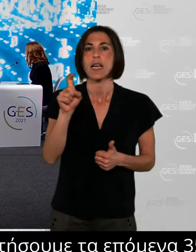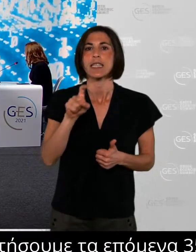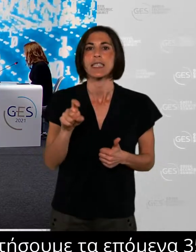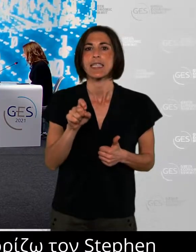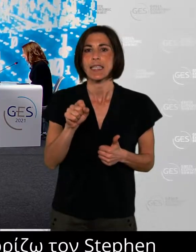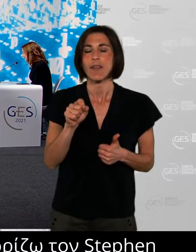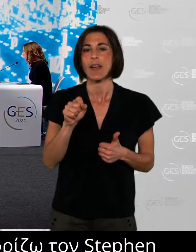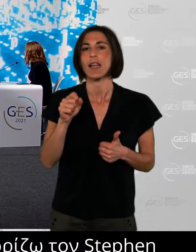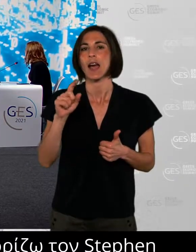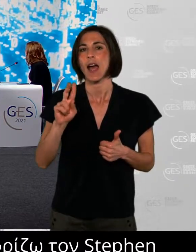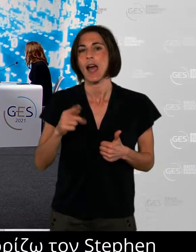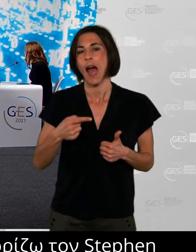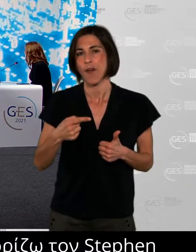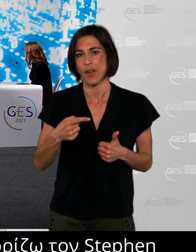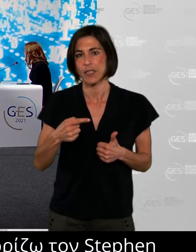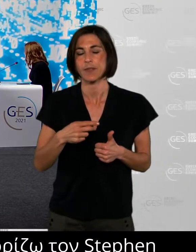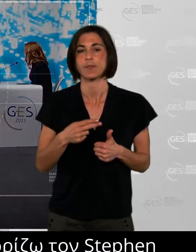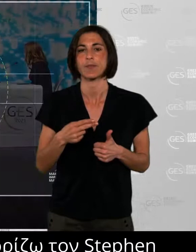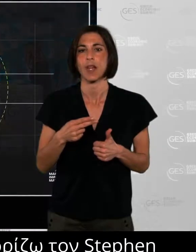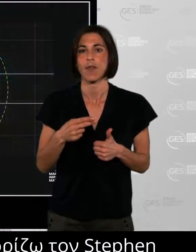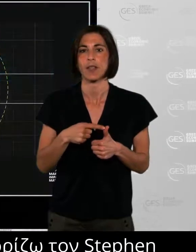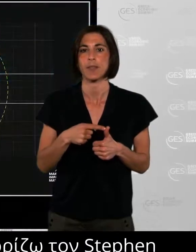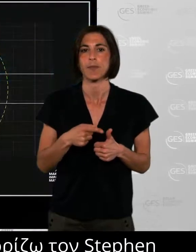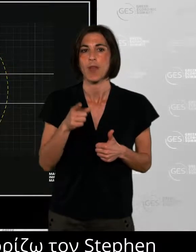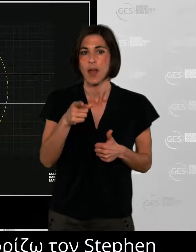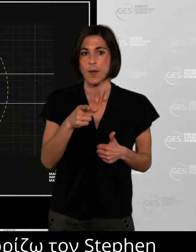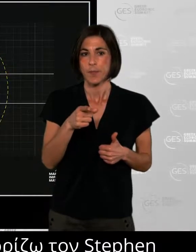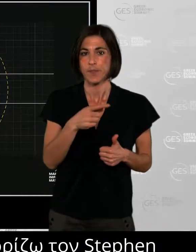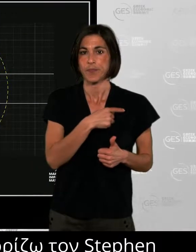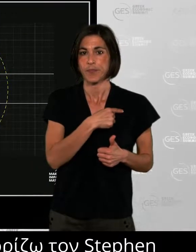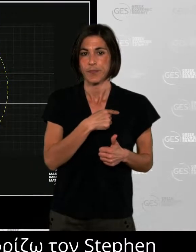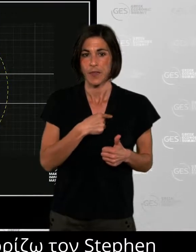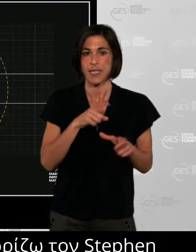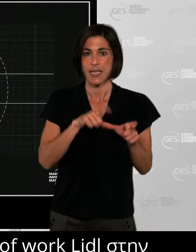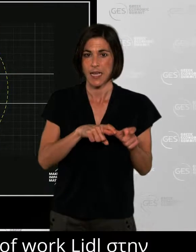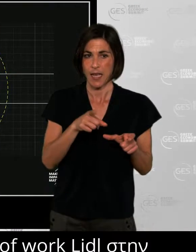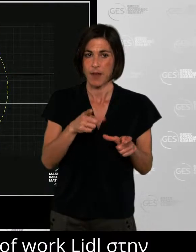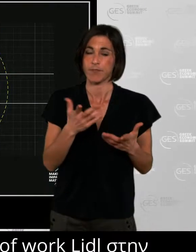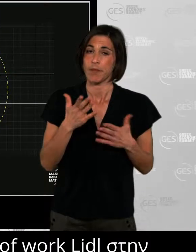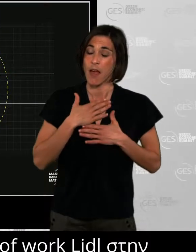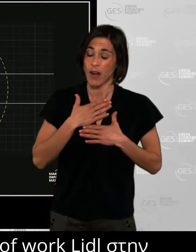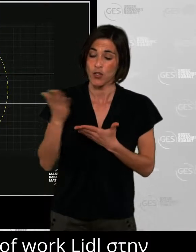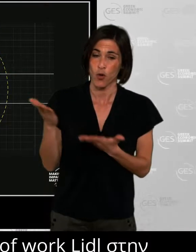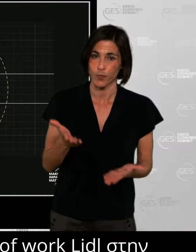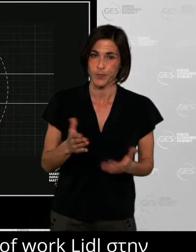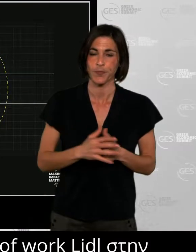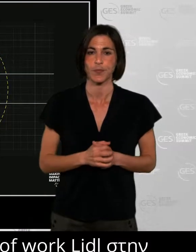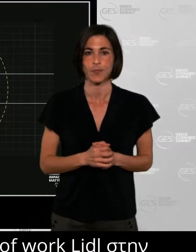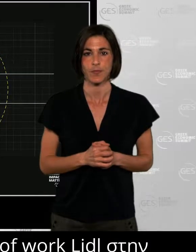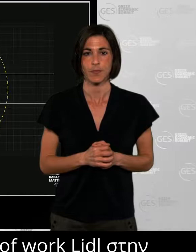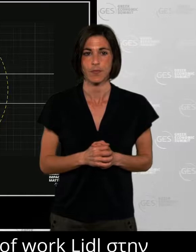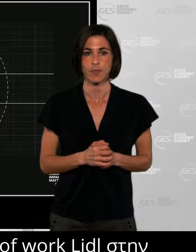Hello Stephen, hi there, thank you for being with us. Hello Nikki, thank you everyone. So and here with me, yes yes Stephen.